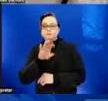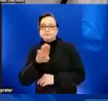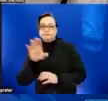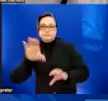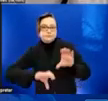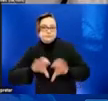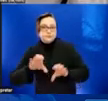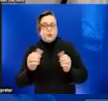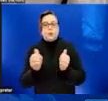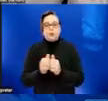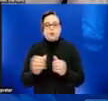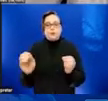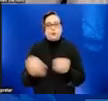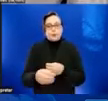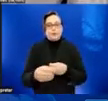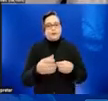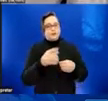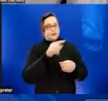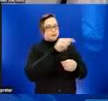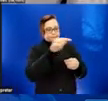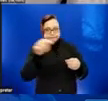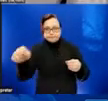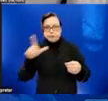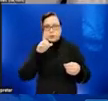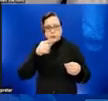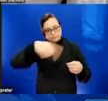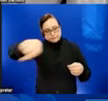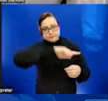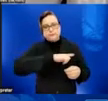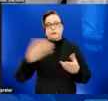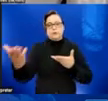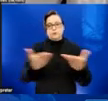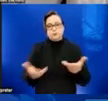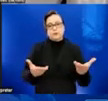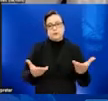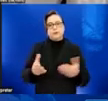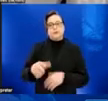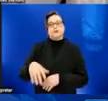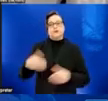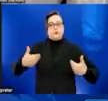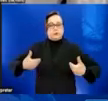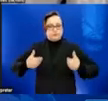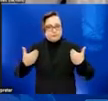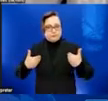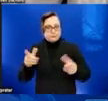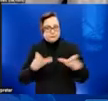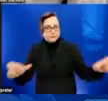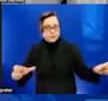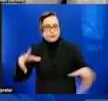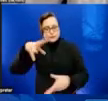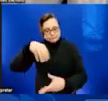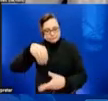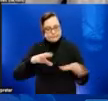serve predominantly youth in the LGBTQ community. So we are, you know, understanding and